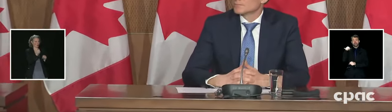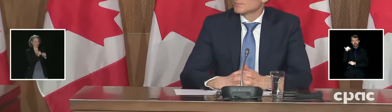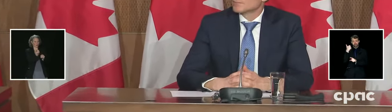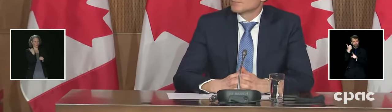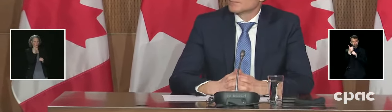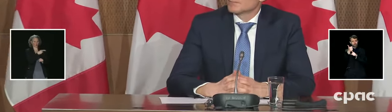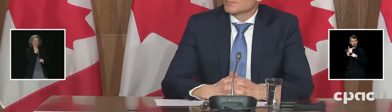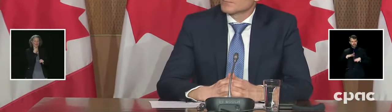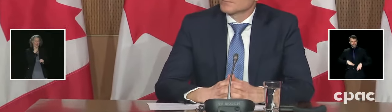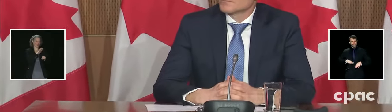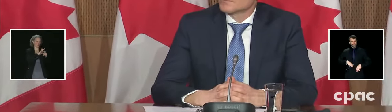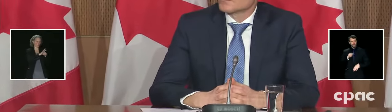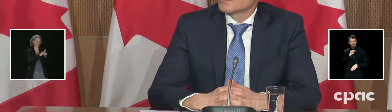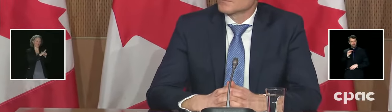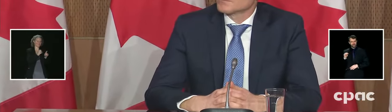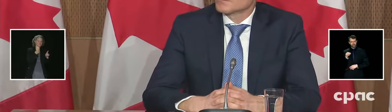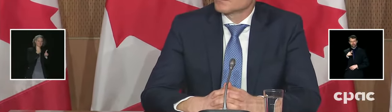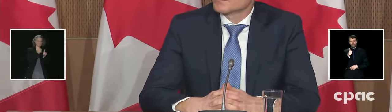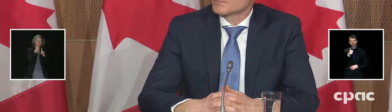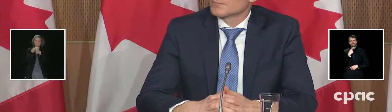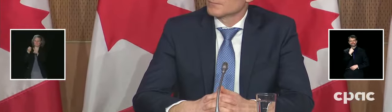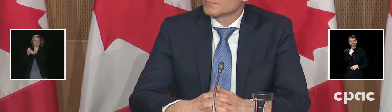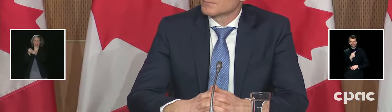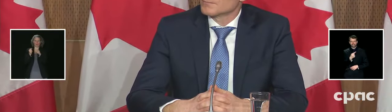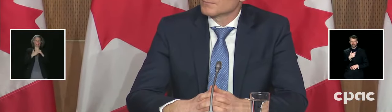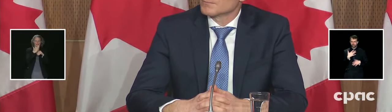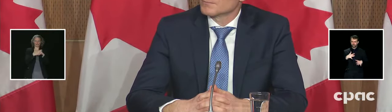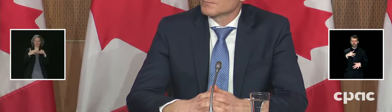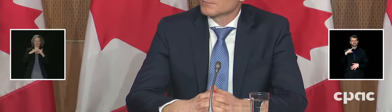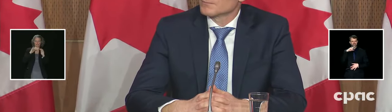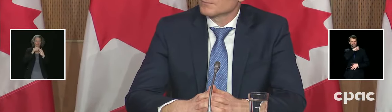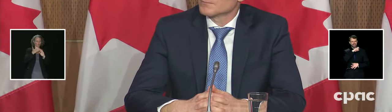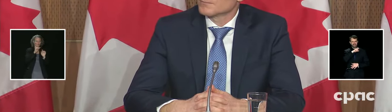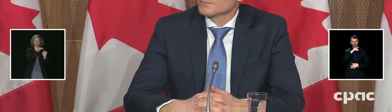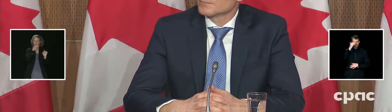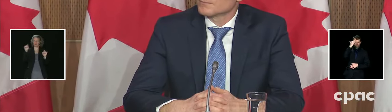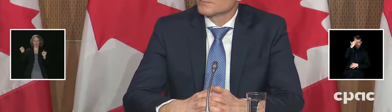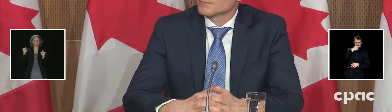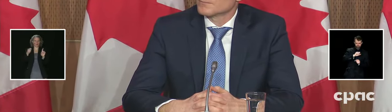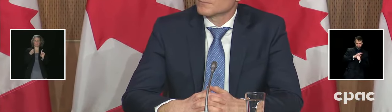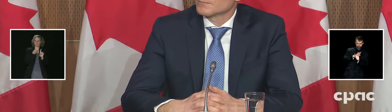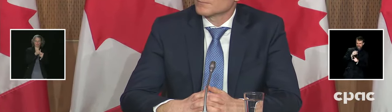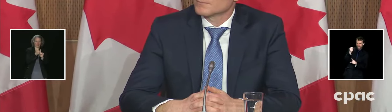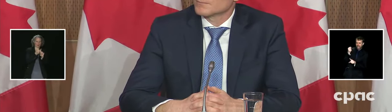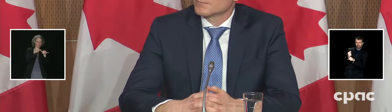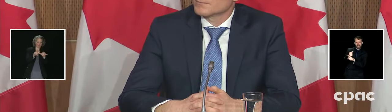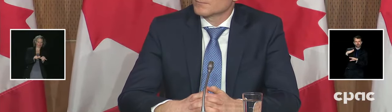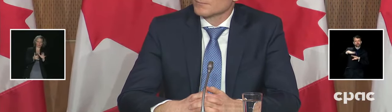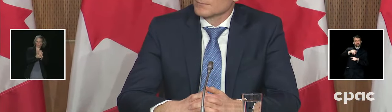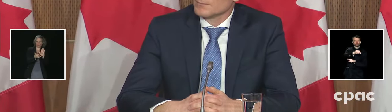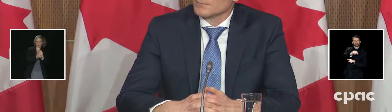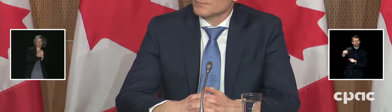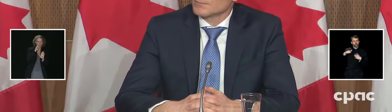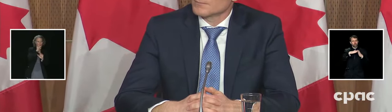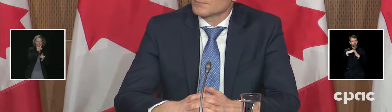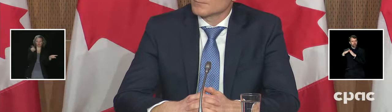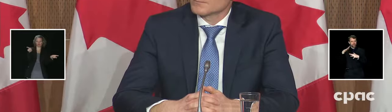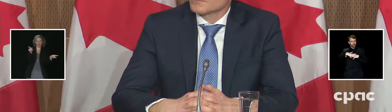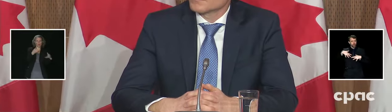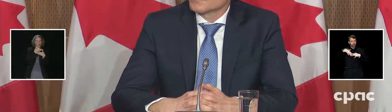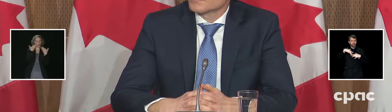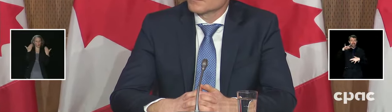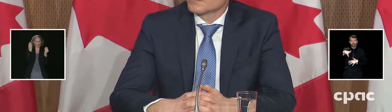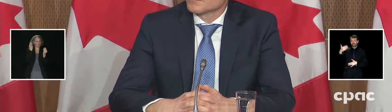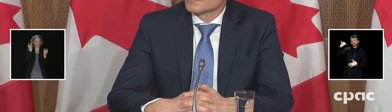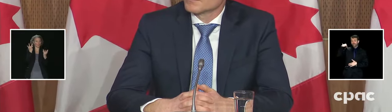impact of COVID-19 Indigenous populations because of a lack of enough data, especially among those